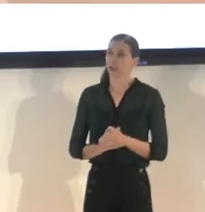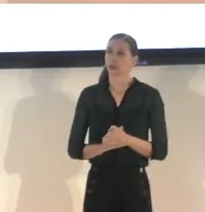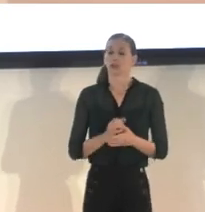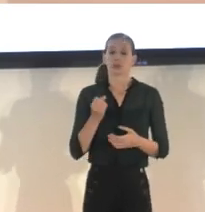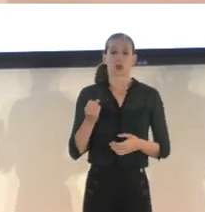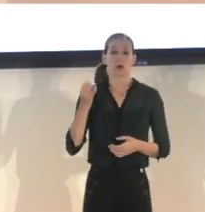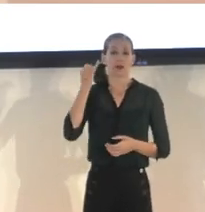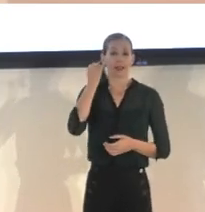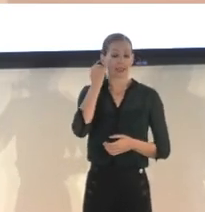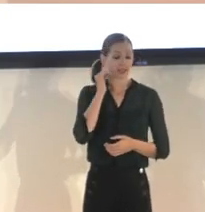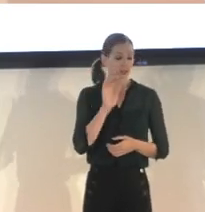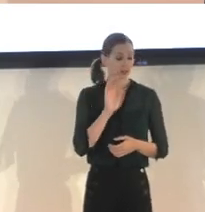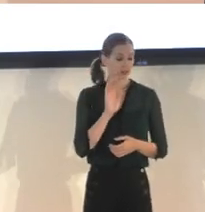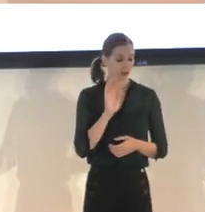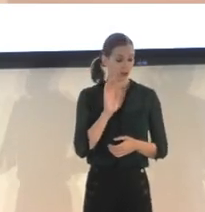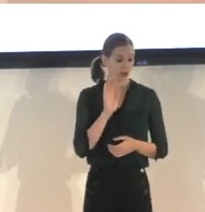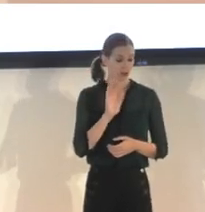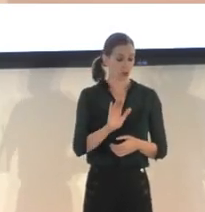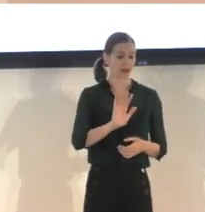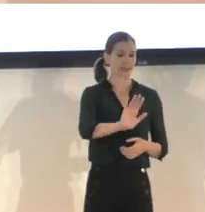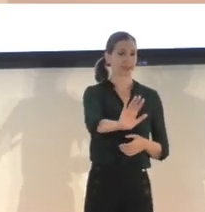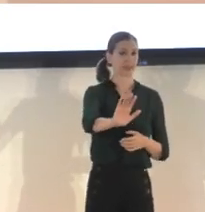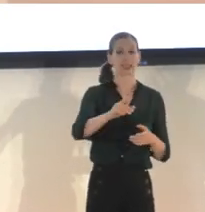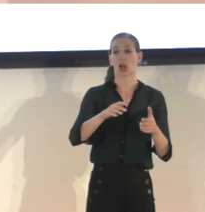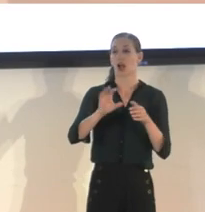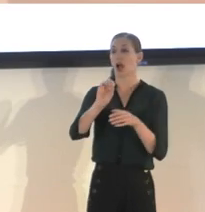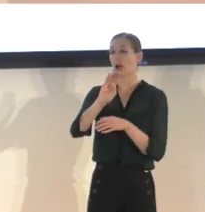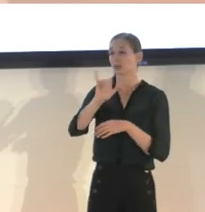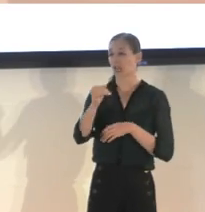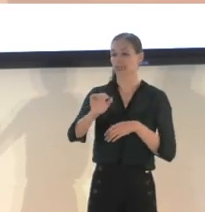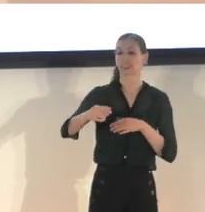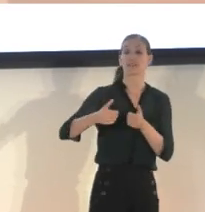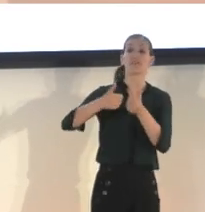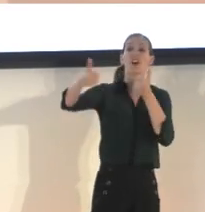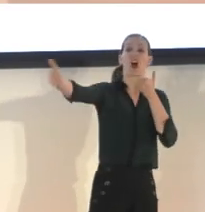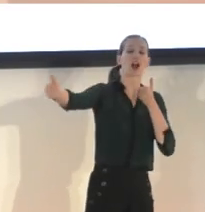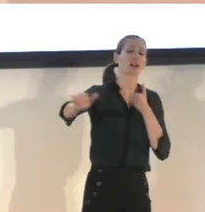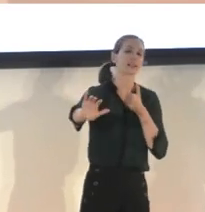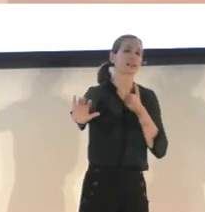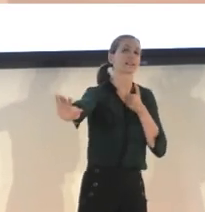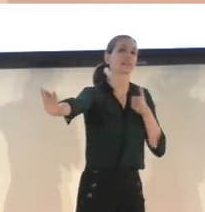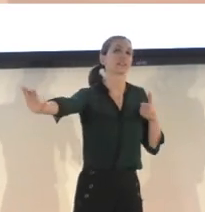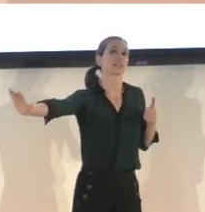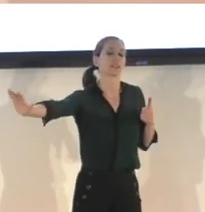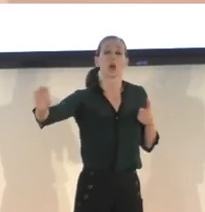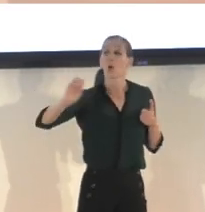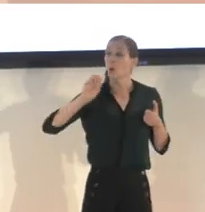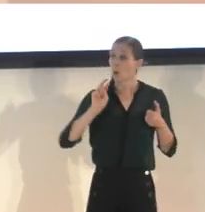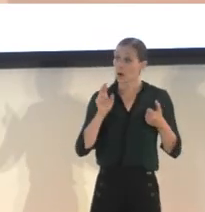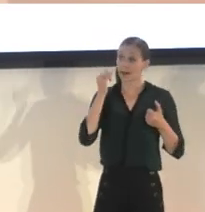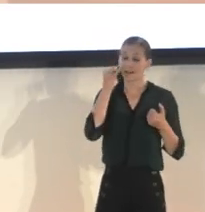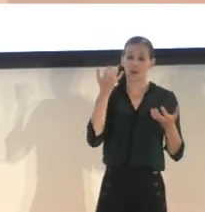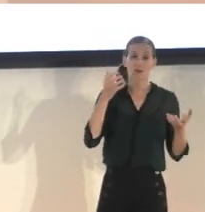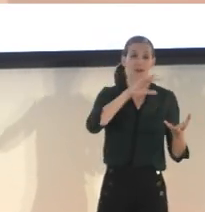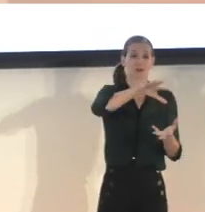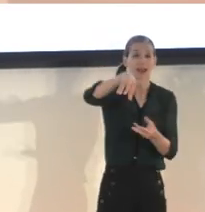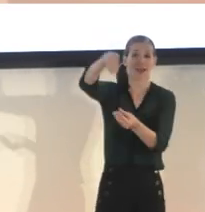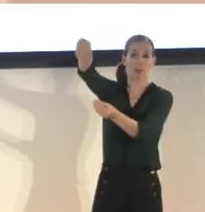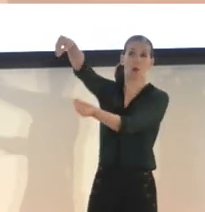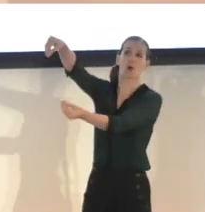you're scanning an object, maybe from far away or aiming at a teleport zone further out,